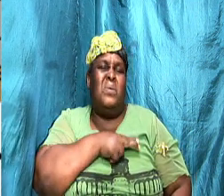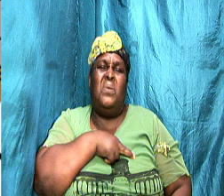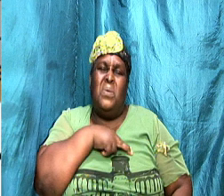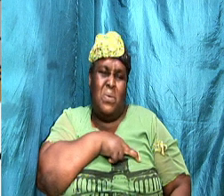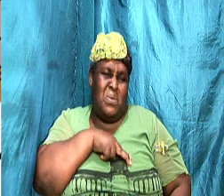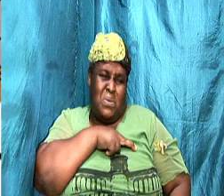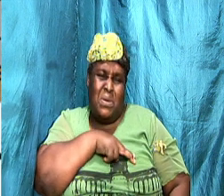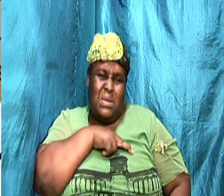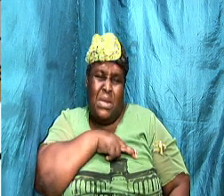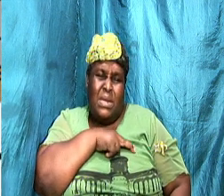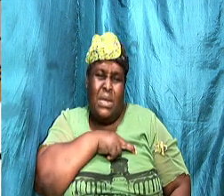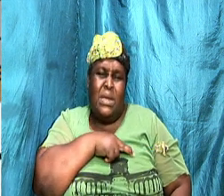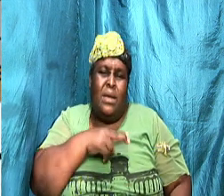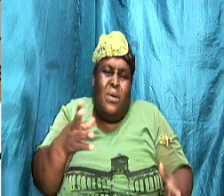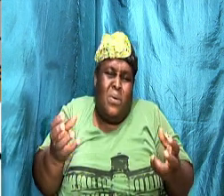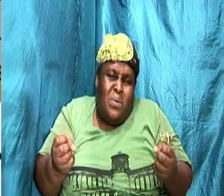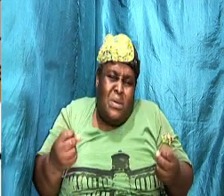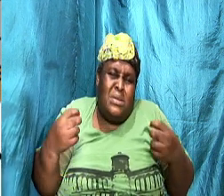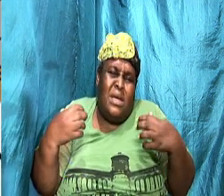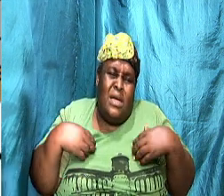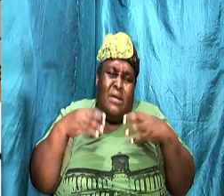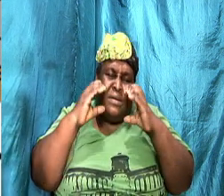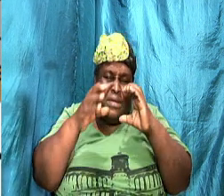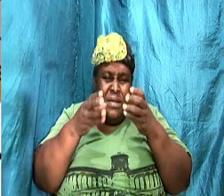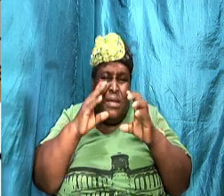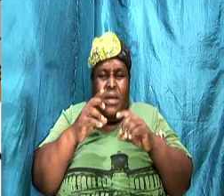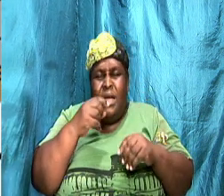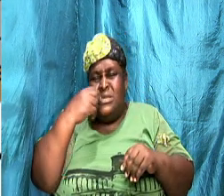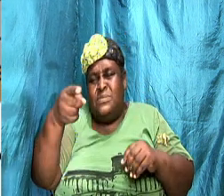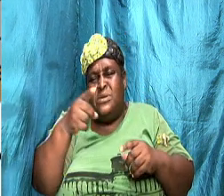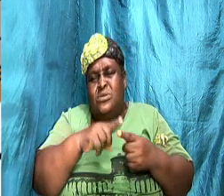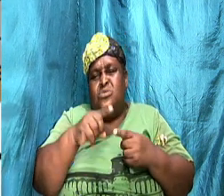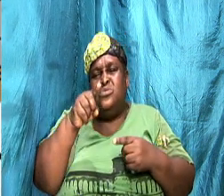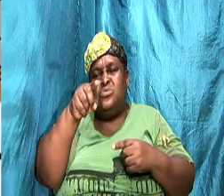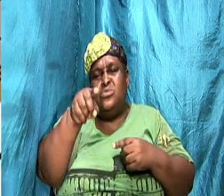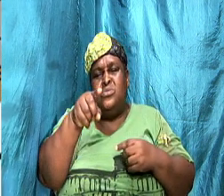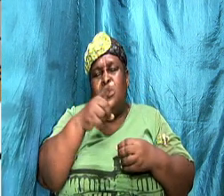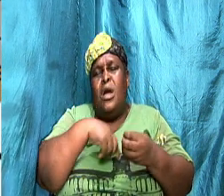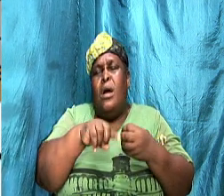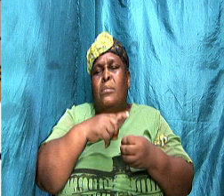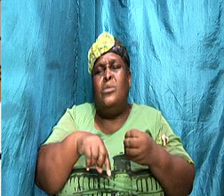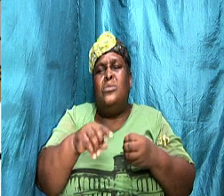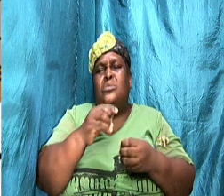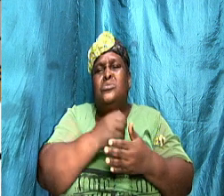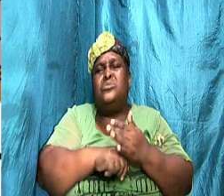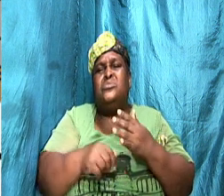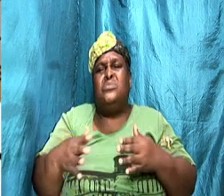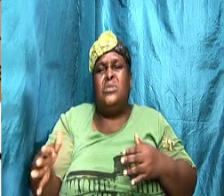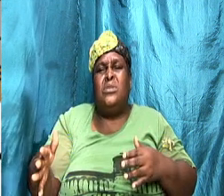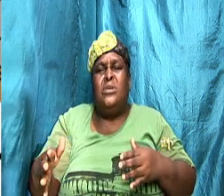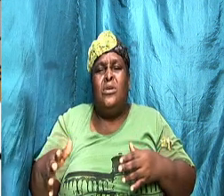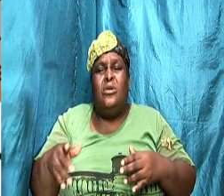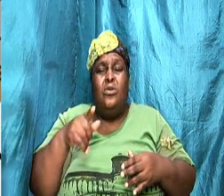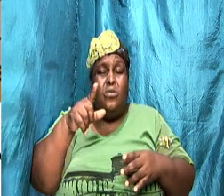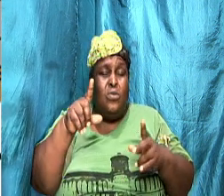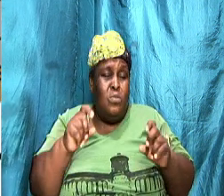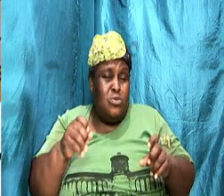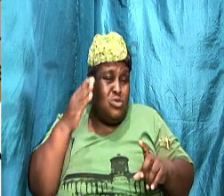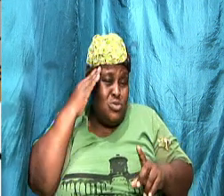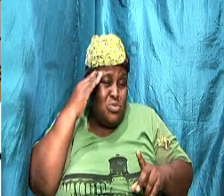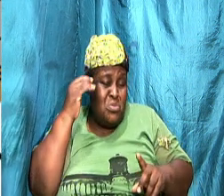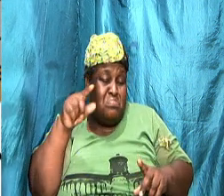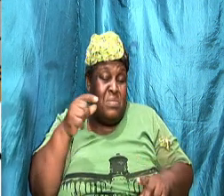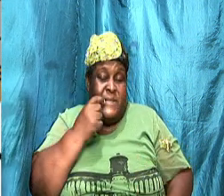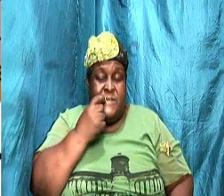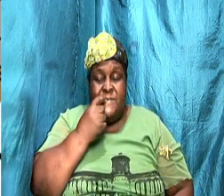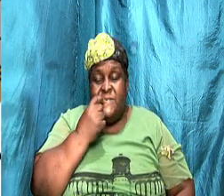want to have a conversation. I want to talk to you about something. You should now know that this is serious and you say,